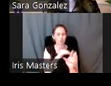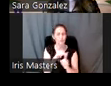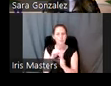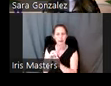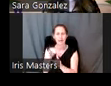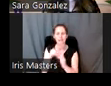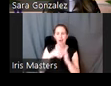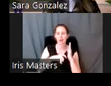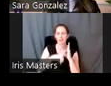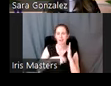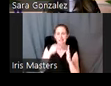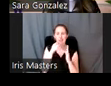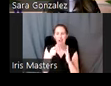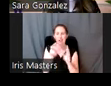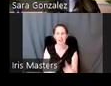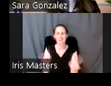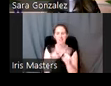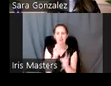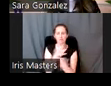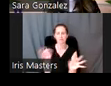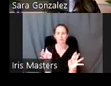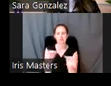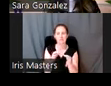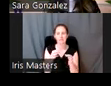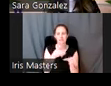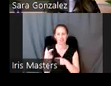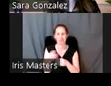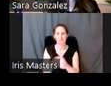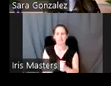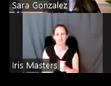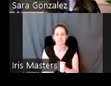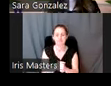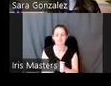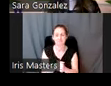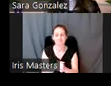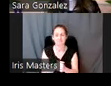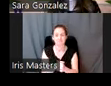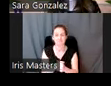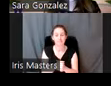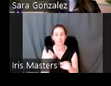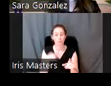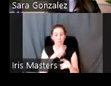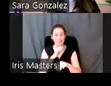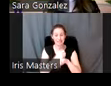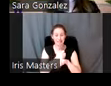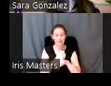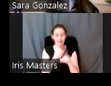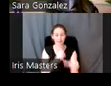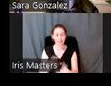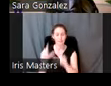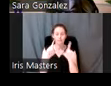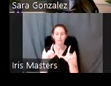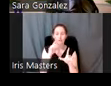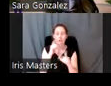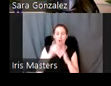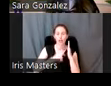that archaeology is not a value-free field. In fact, when we frame archaeology as a form